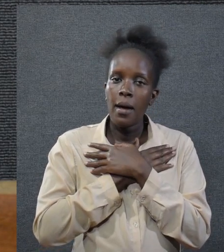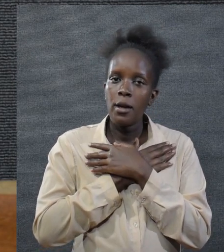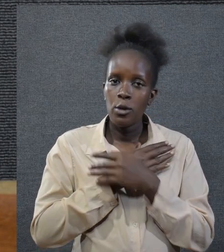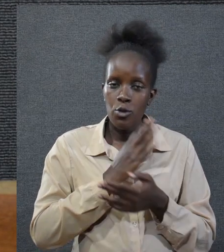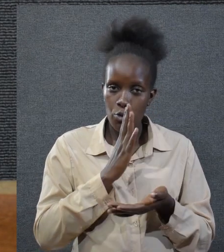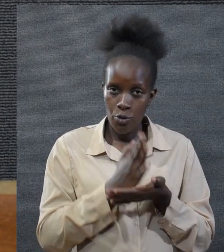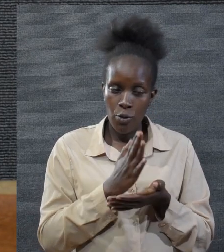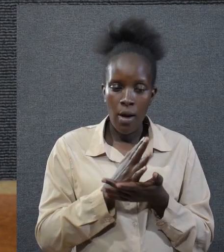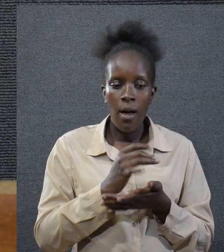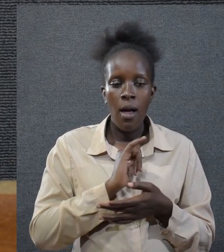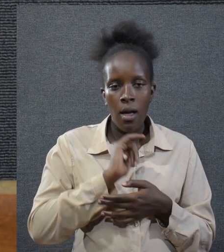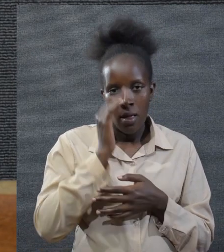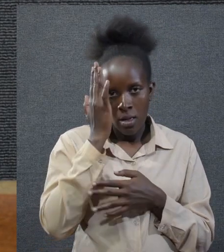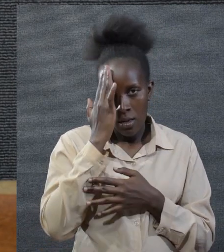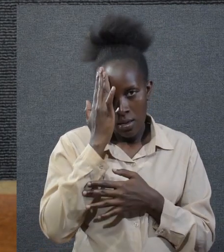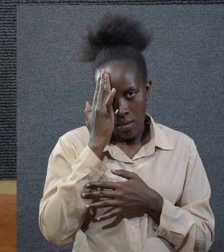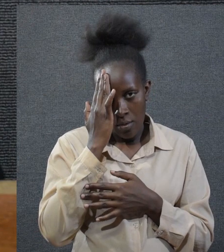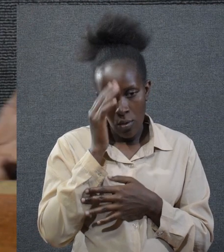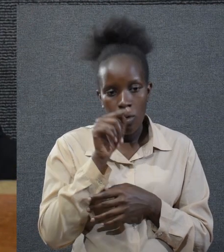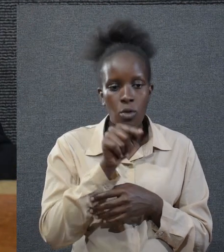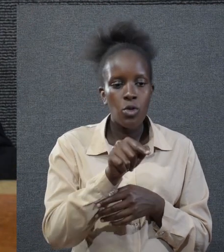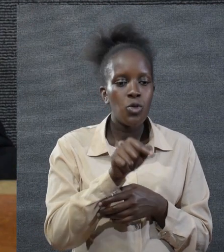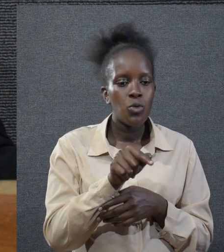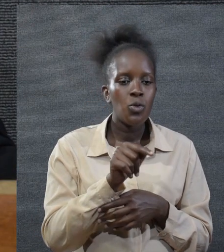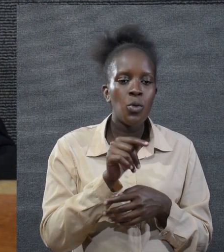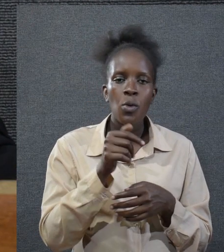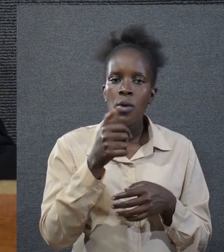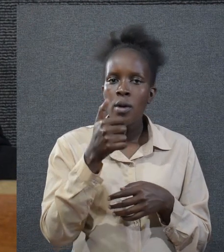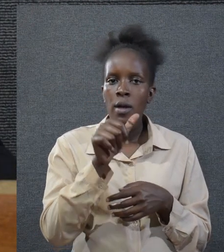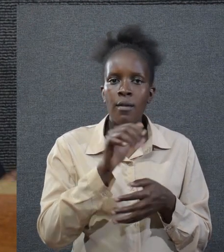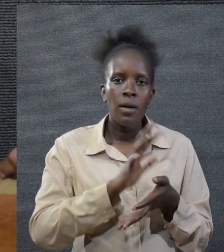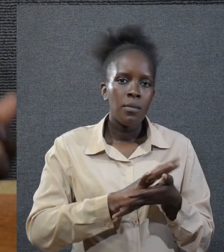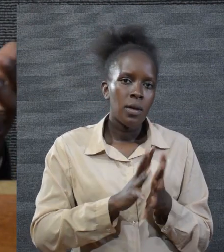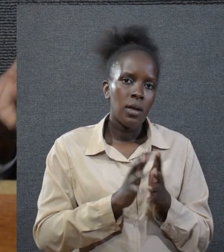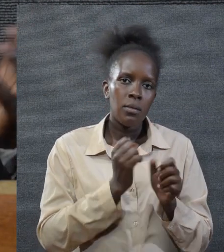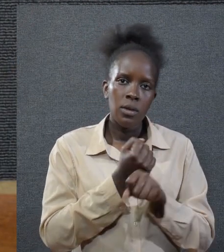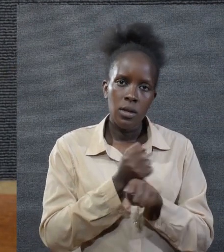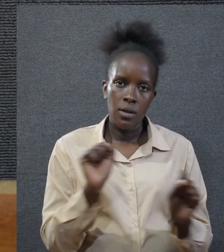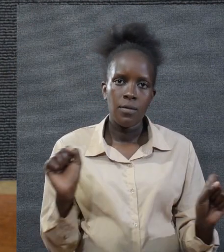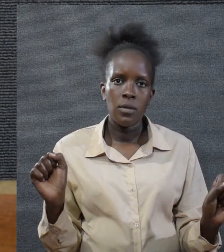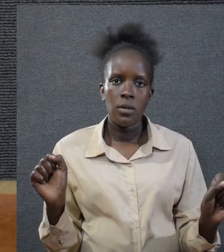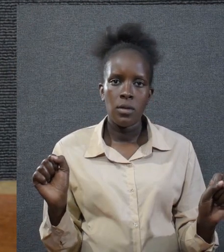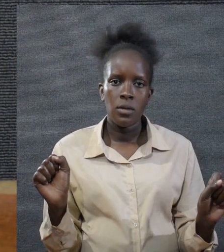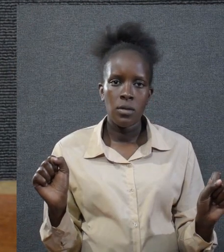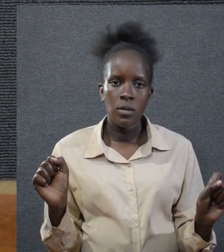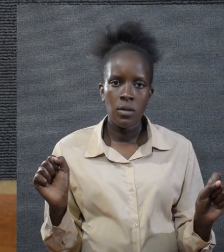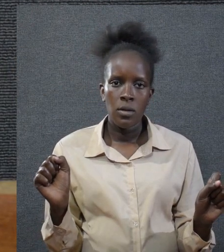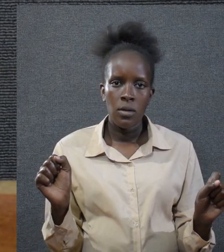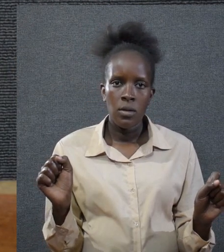my dear one, as far as I know, you did get saved.